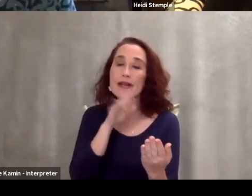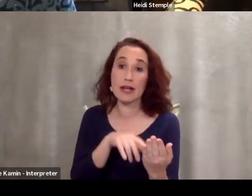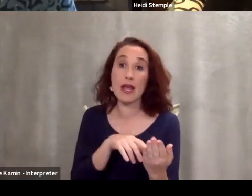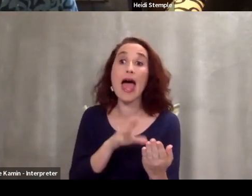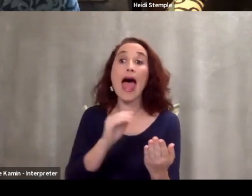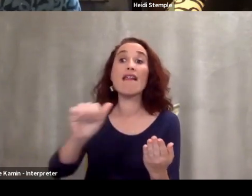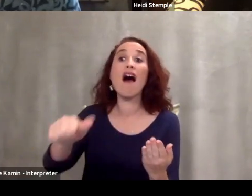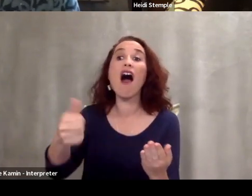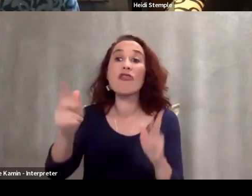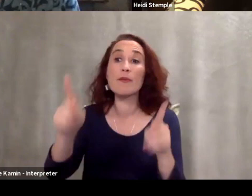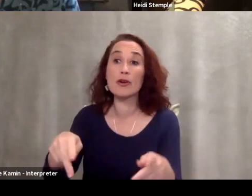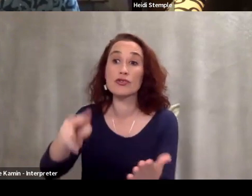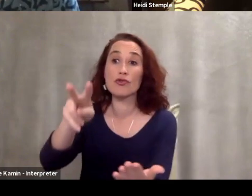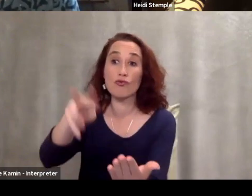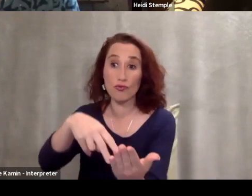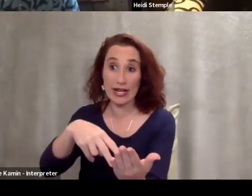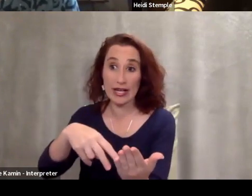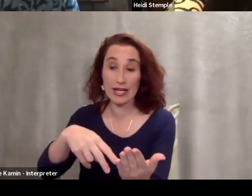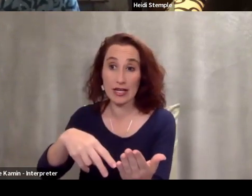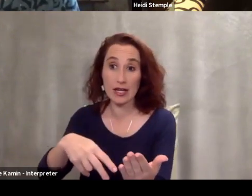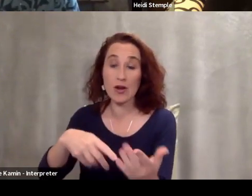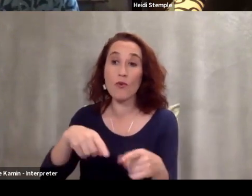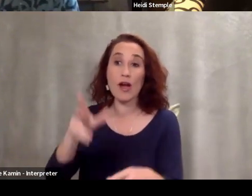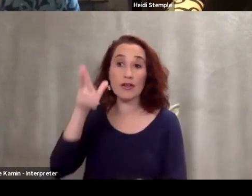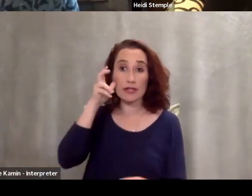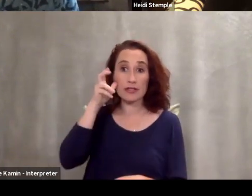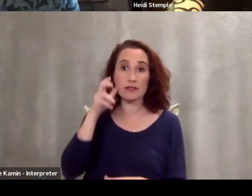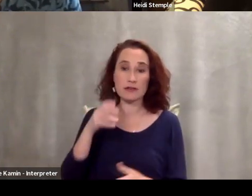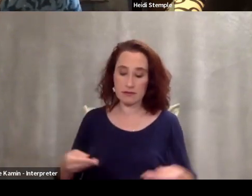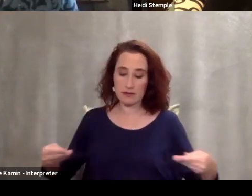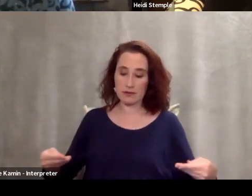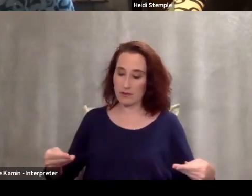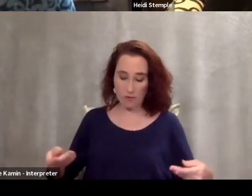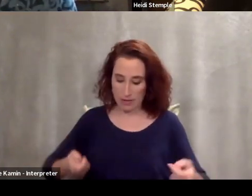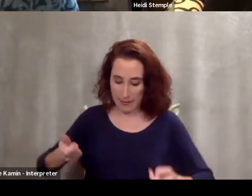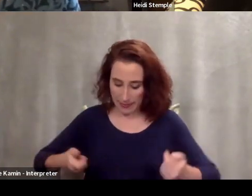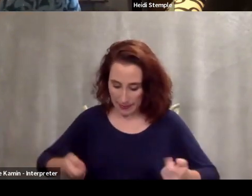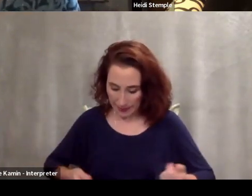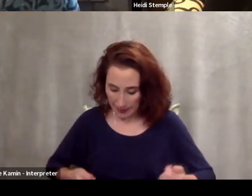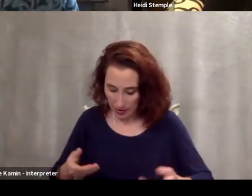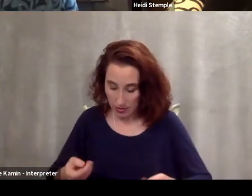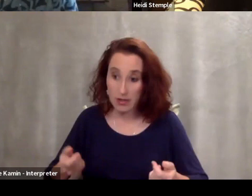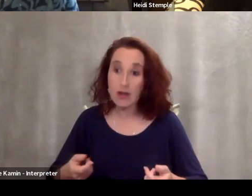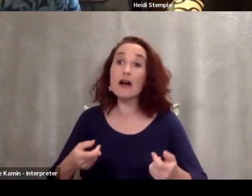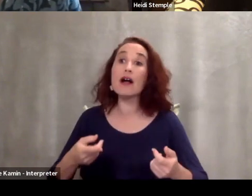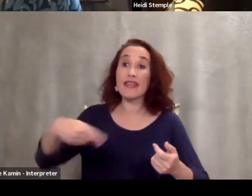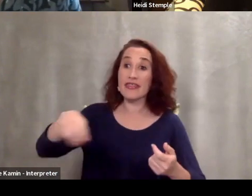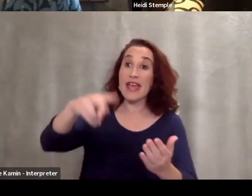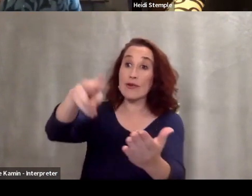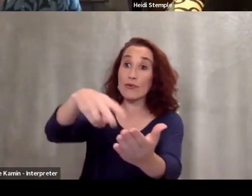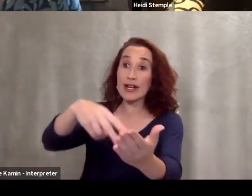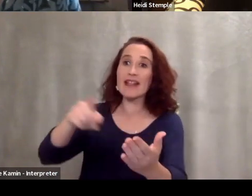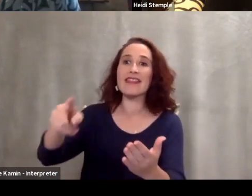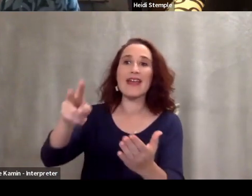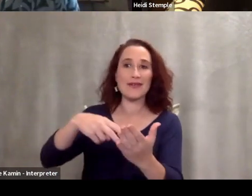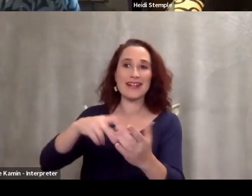out loud to you while you have a copy of it and you're busy taking out that word and that word and that word because when they're reading it they read it with a